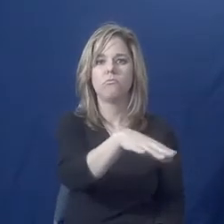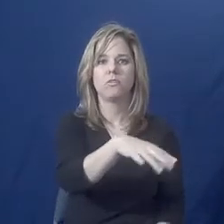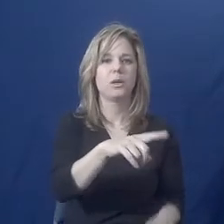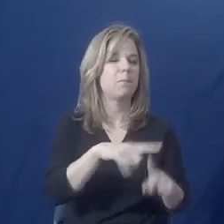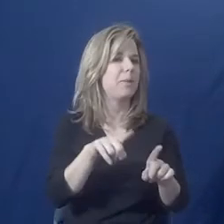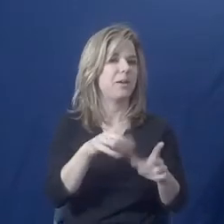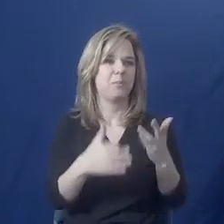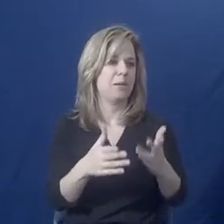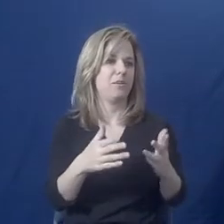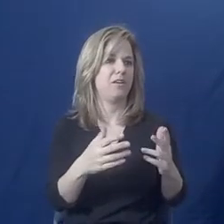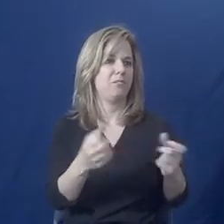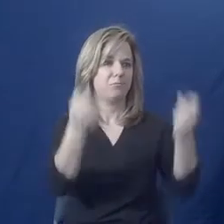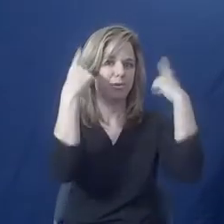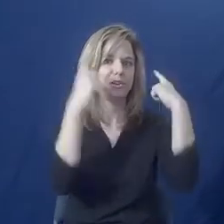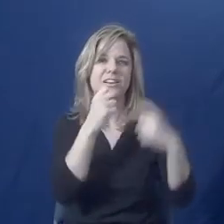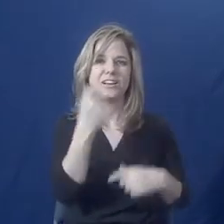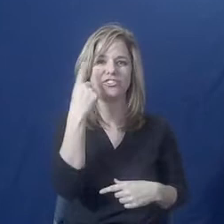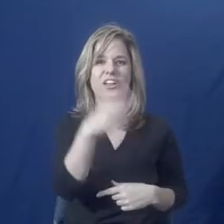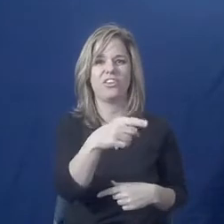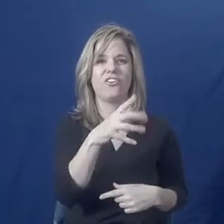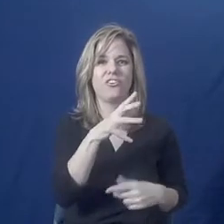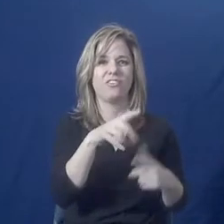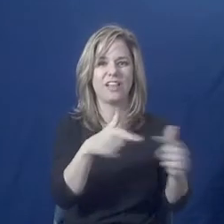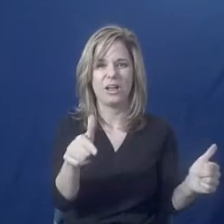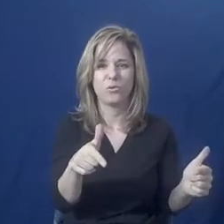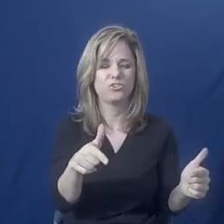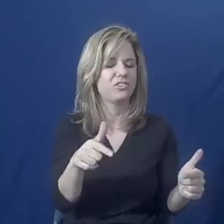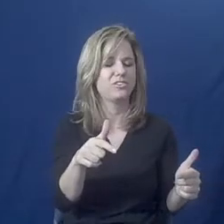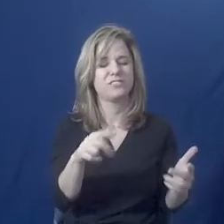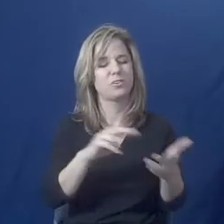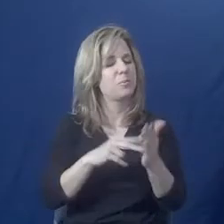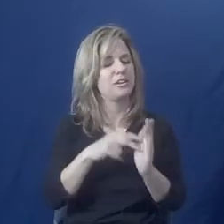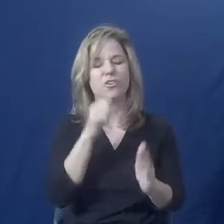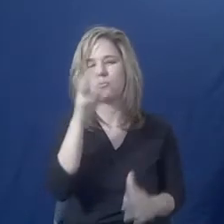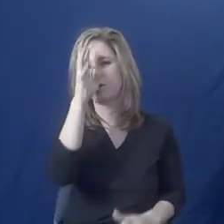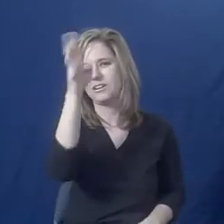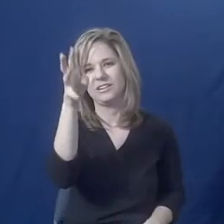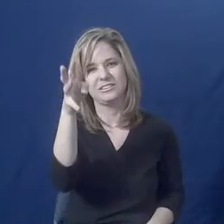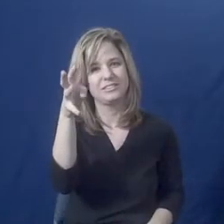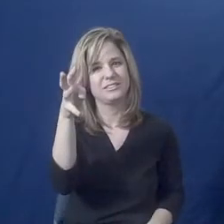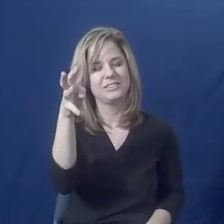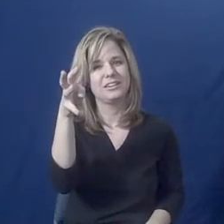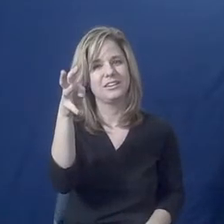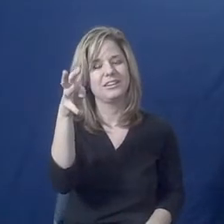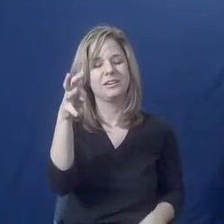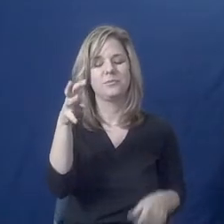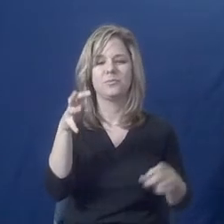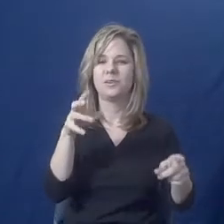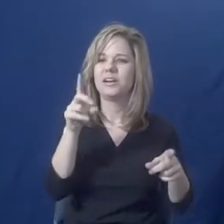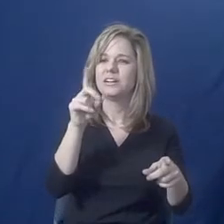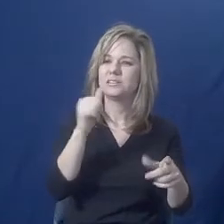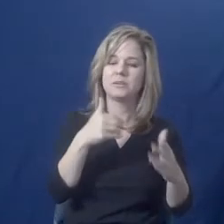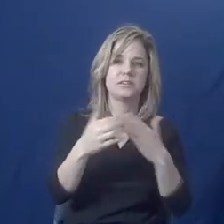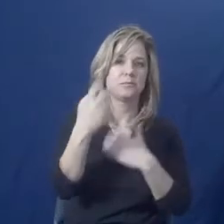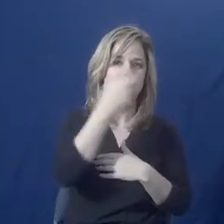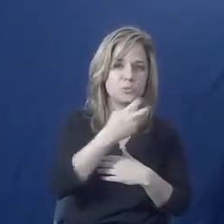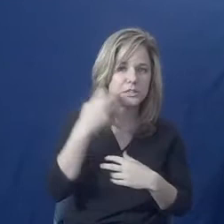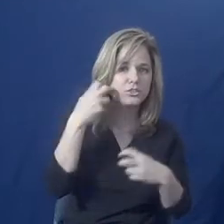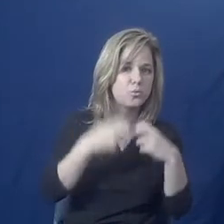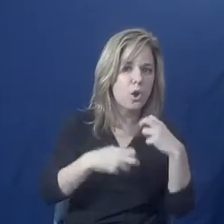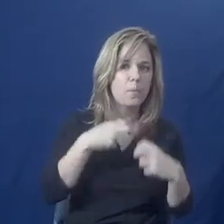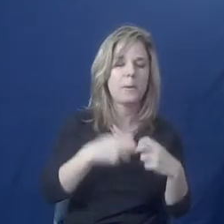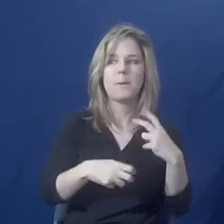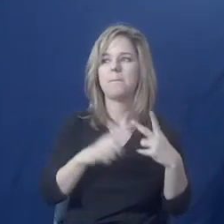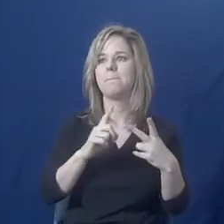they didn't really understand it, don't pretend like you understand. People that have disabilities, either speech disabilities